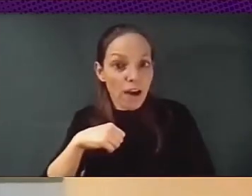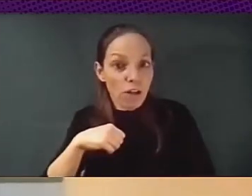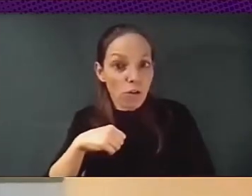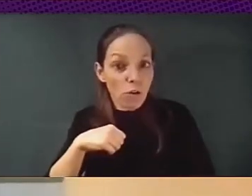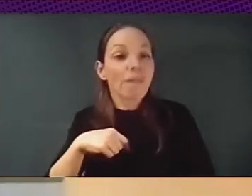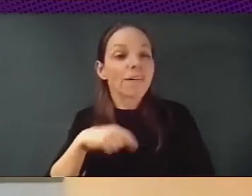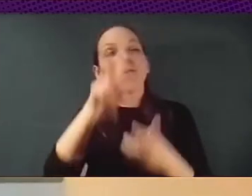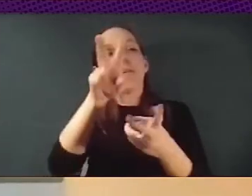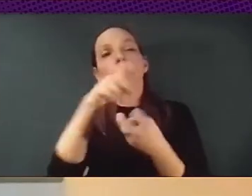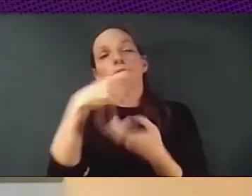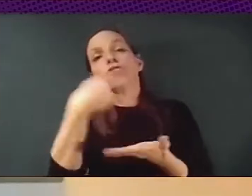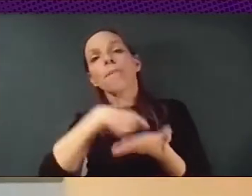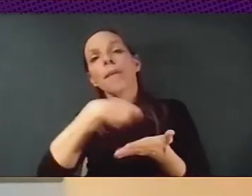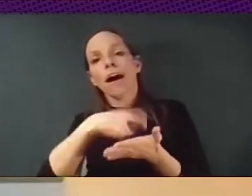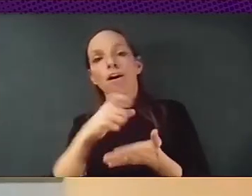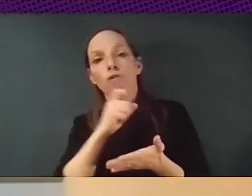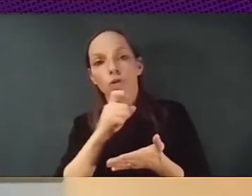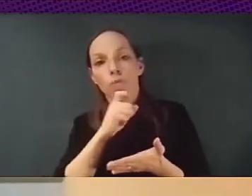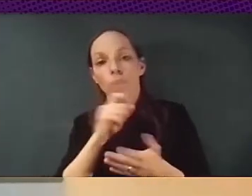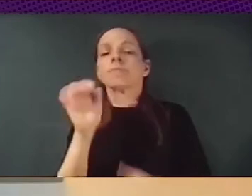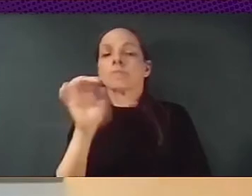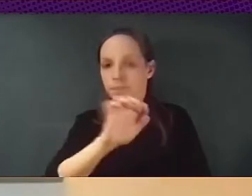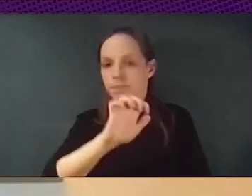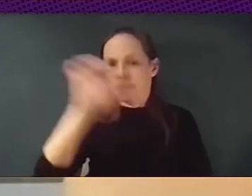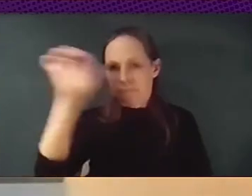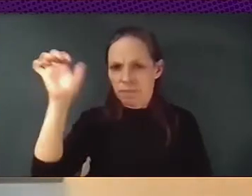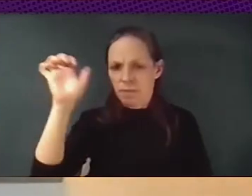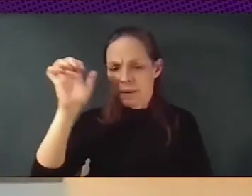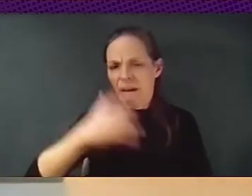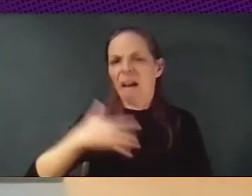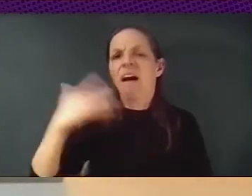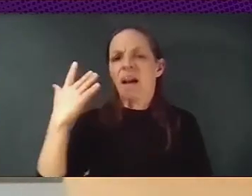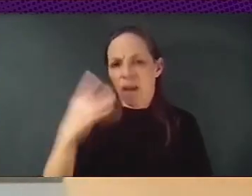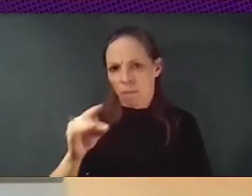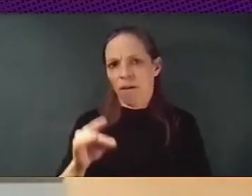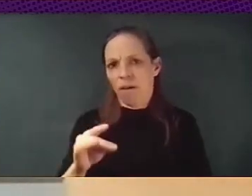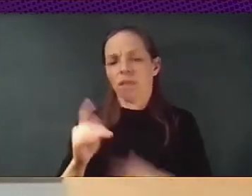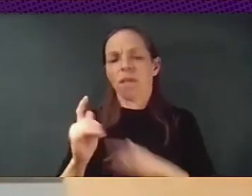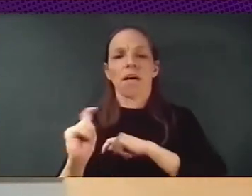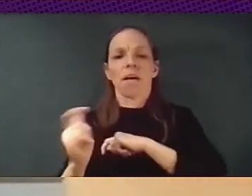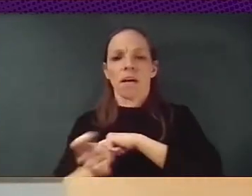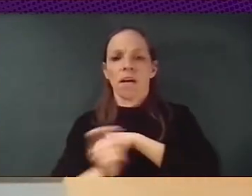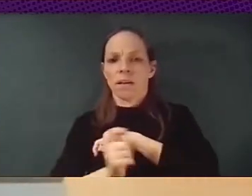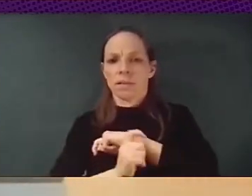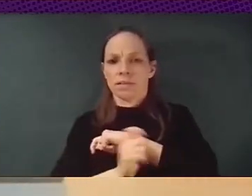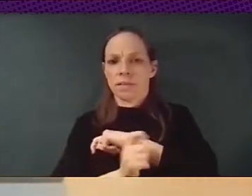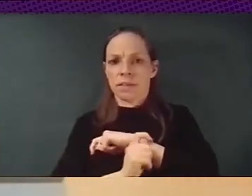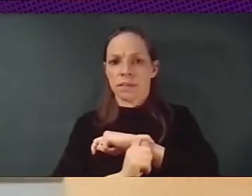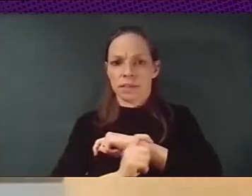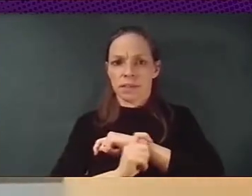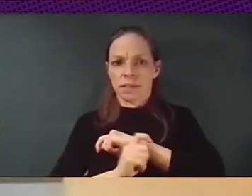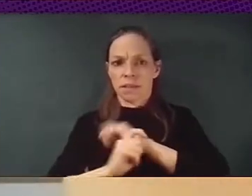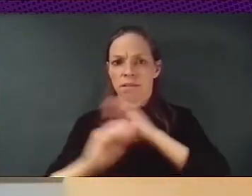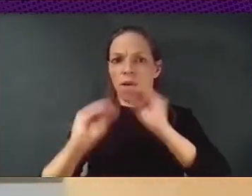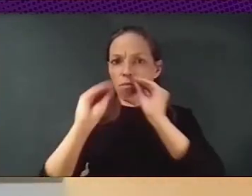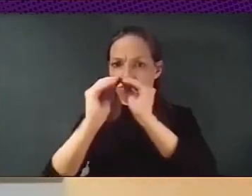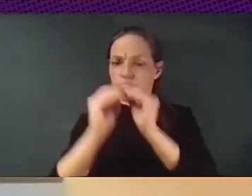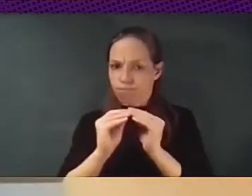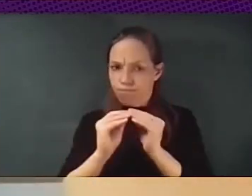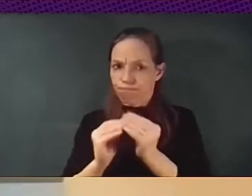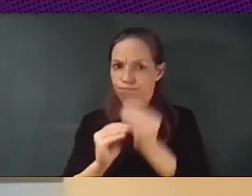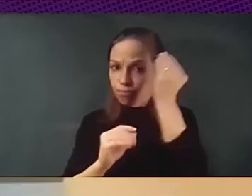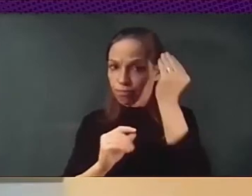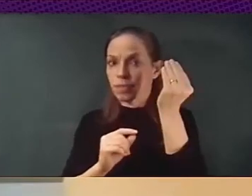able to have in its own industrial strategy, where we build our own technological industry, we build our